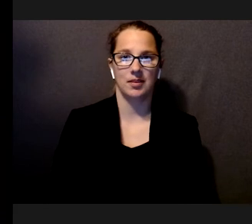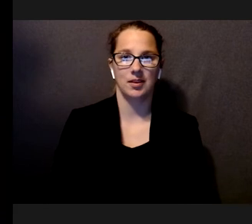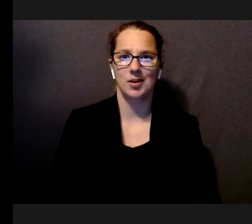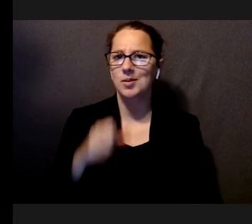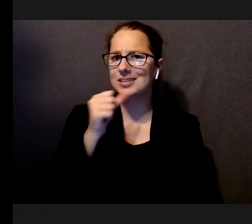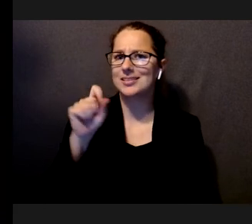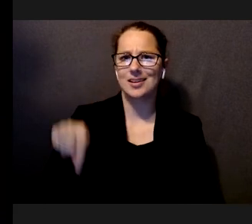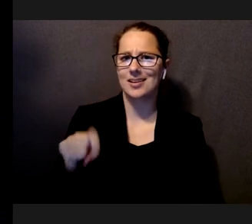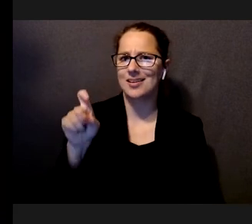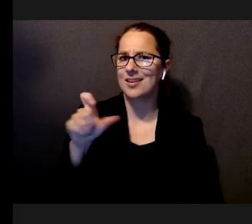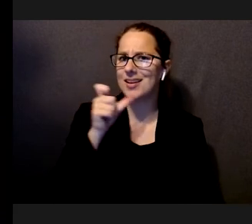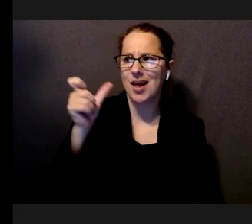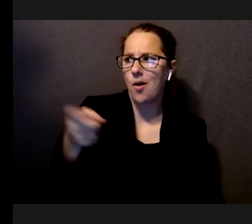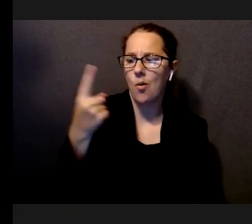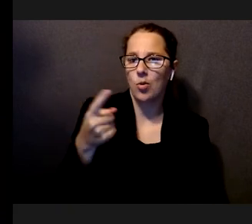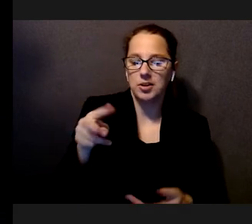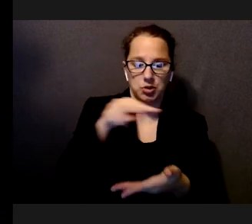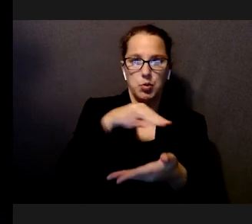just reading fine print.